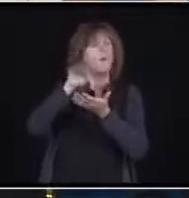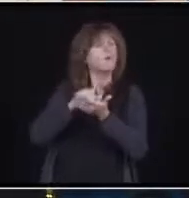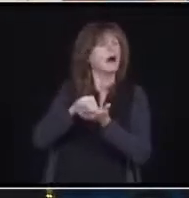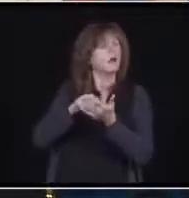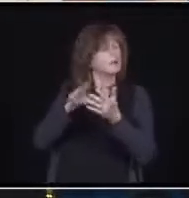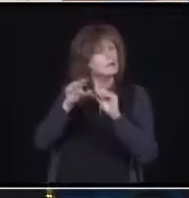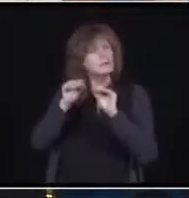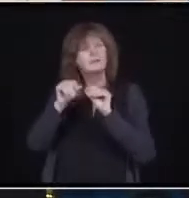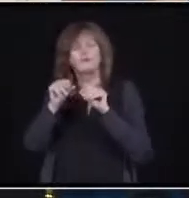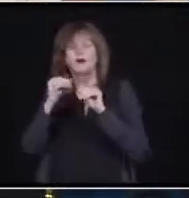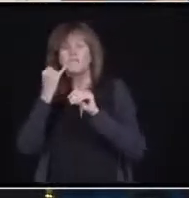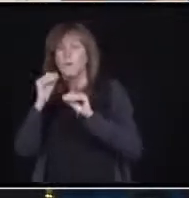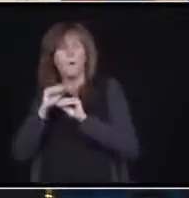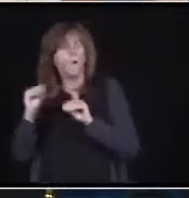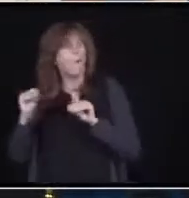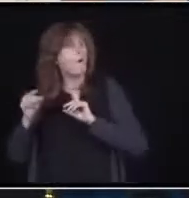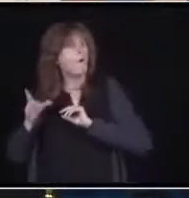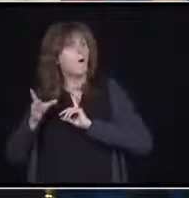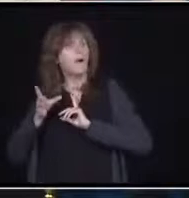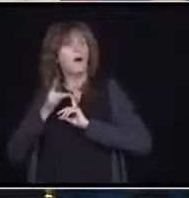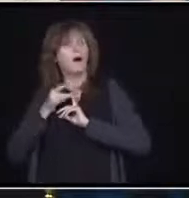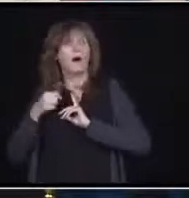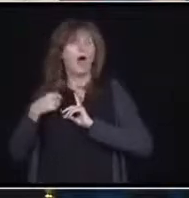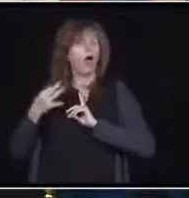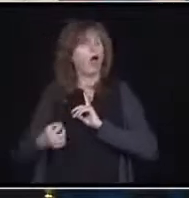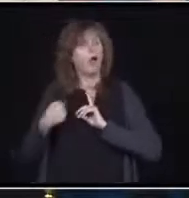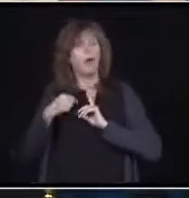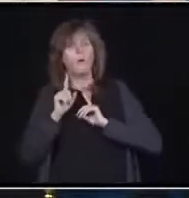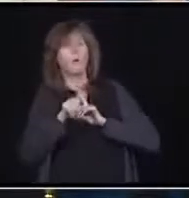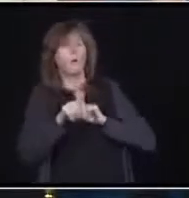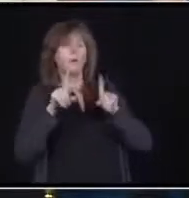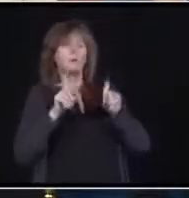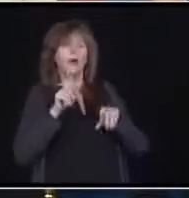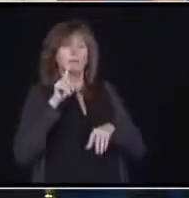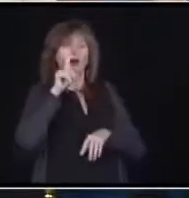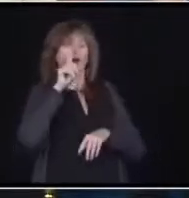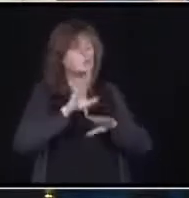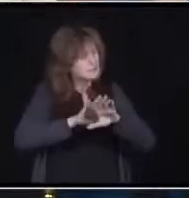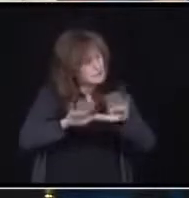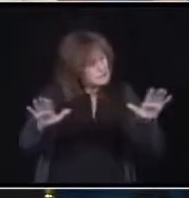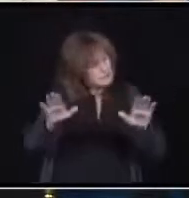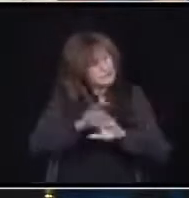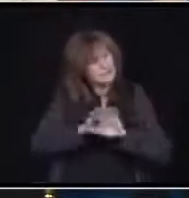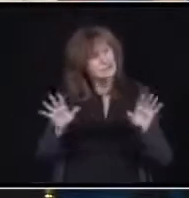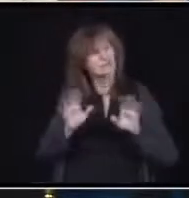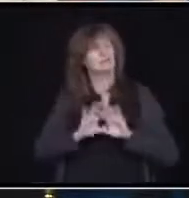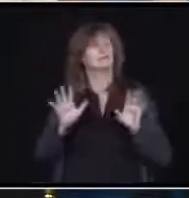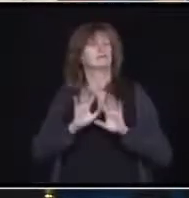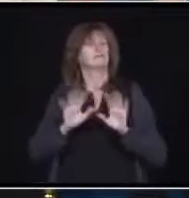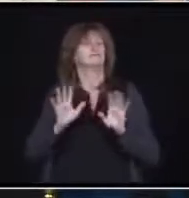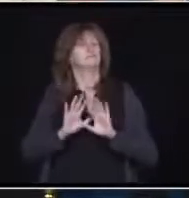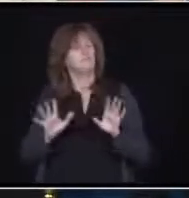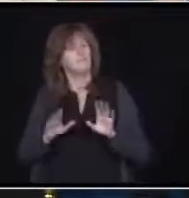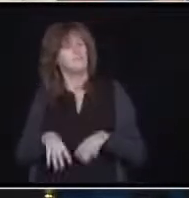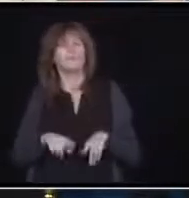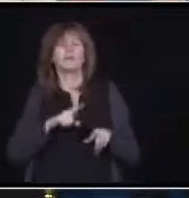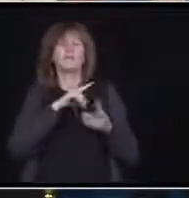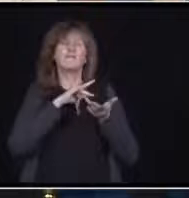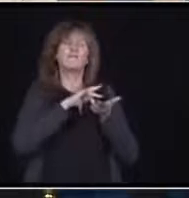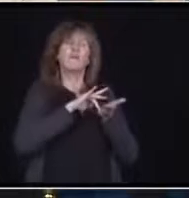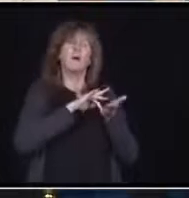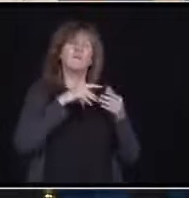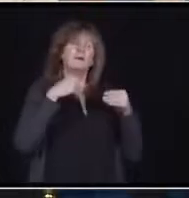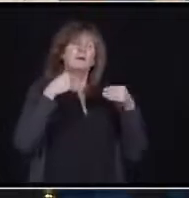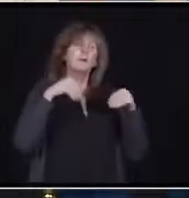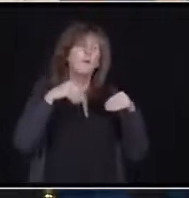go get tested. We're doing quite a few different things. We've ramped up with the pharmacy testing with close to 80 pharmacies. We're going to